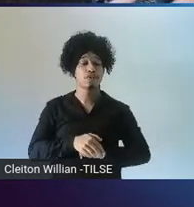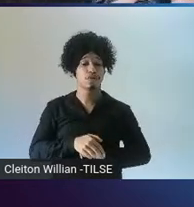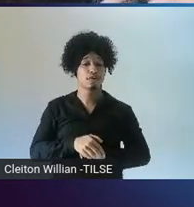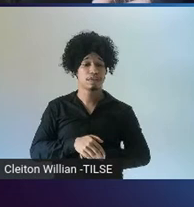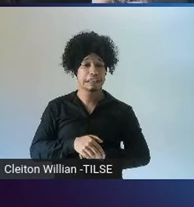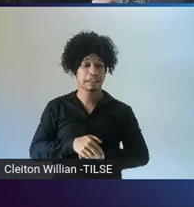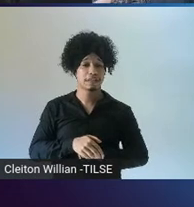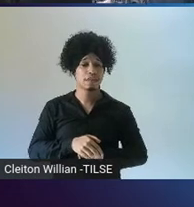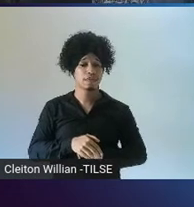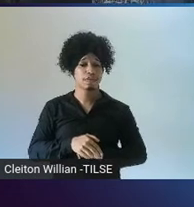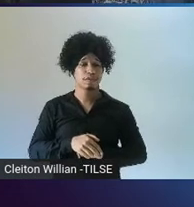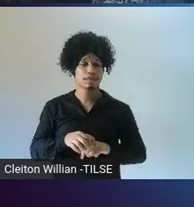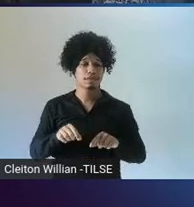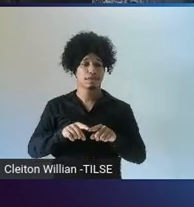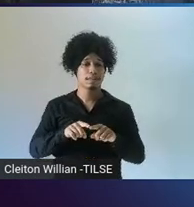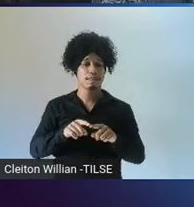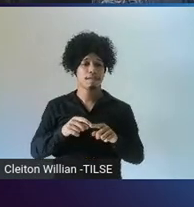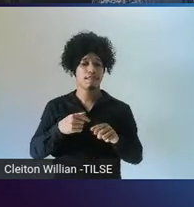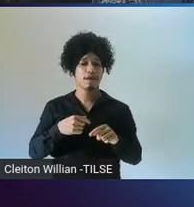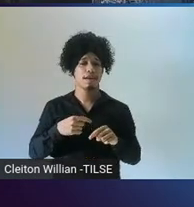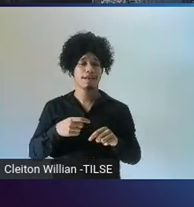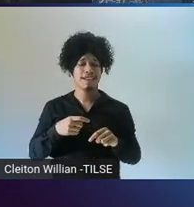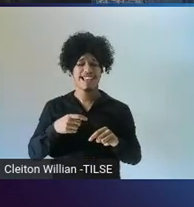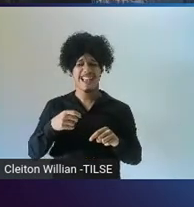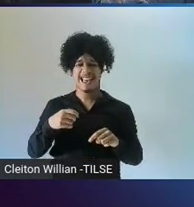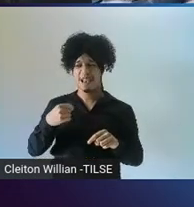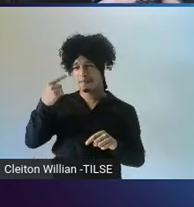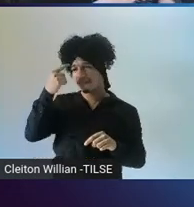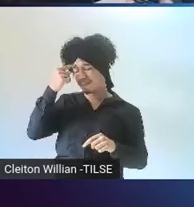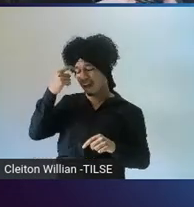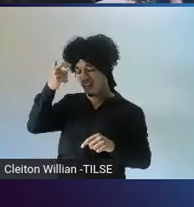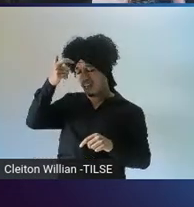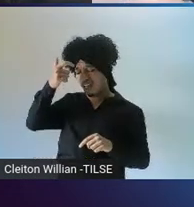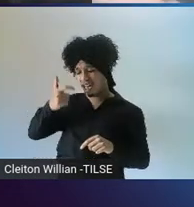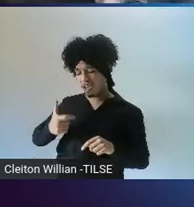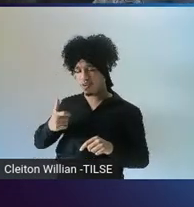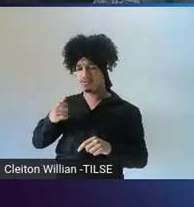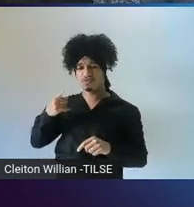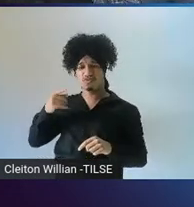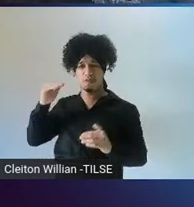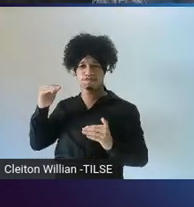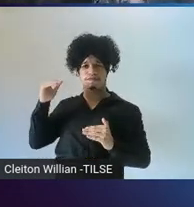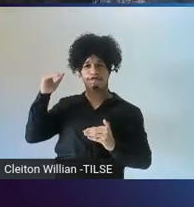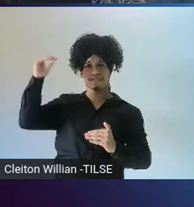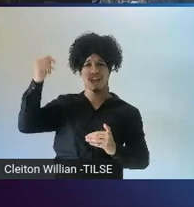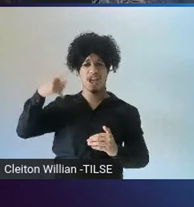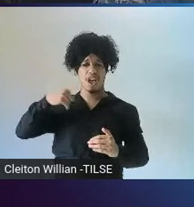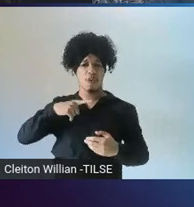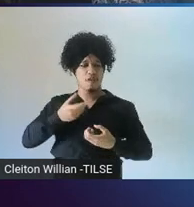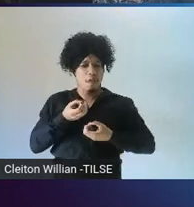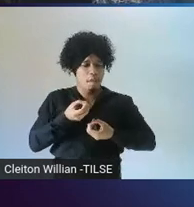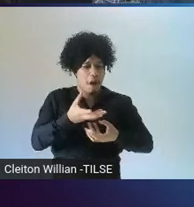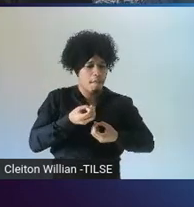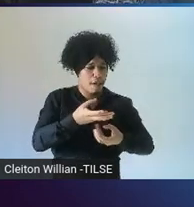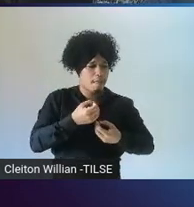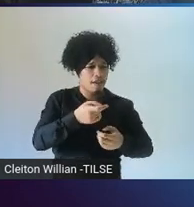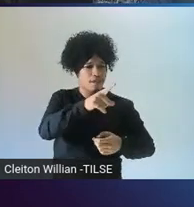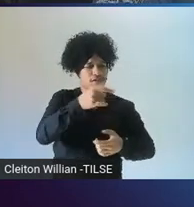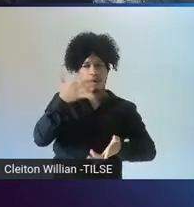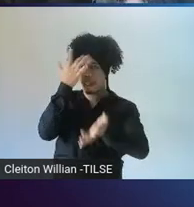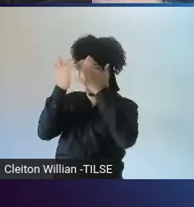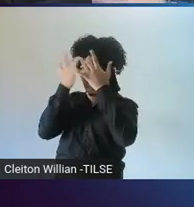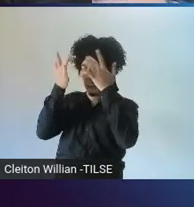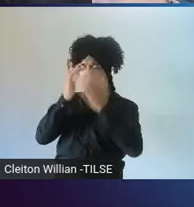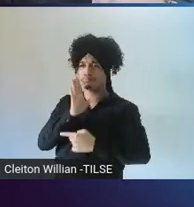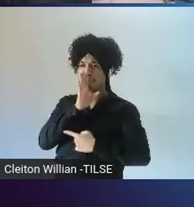that my job is to transfer information into your brain to the idea that students should construct some of this knowledge